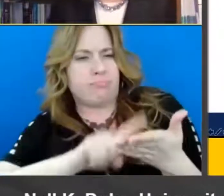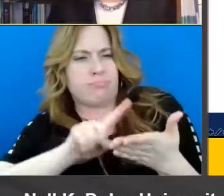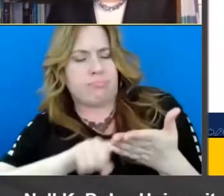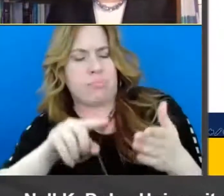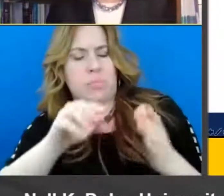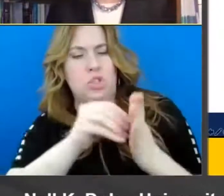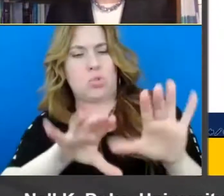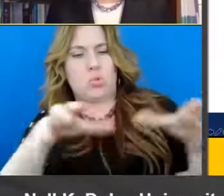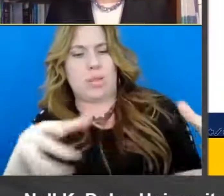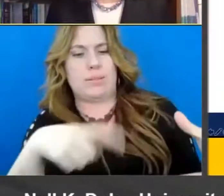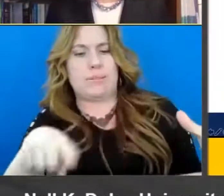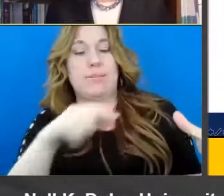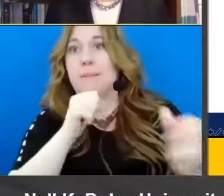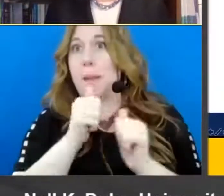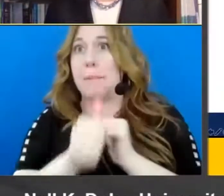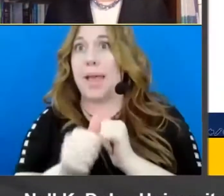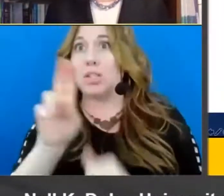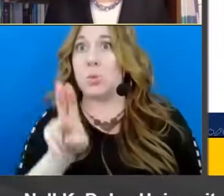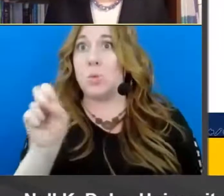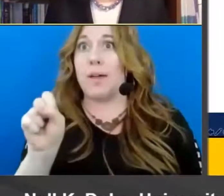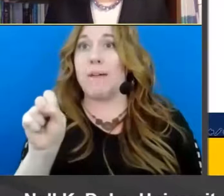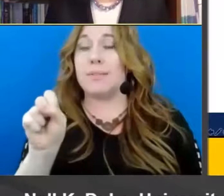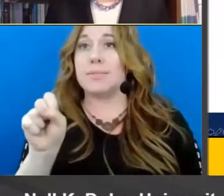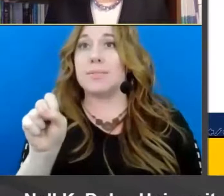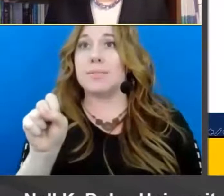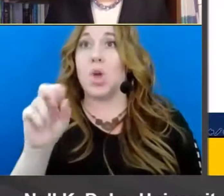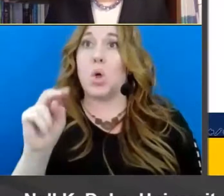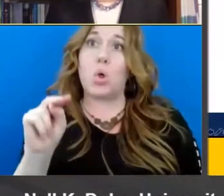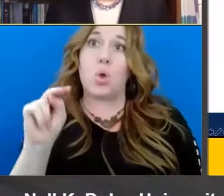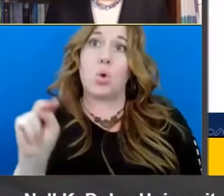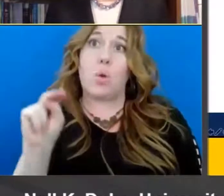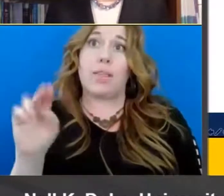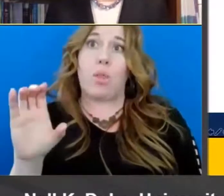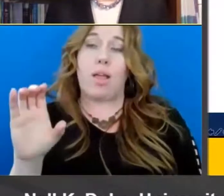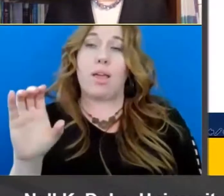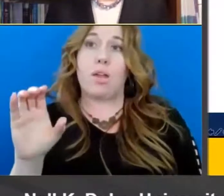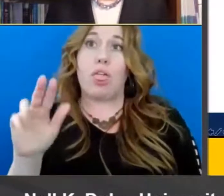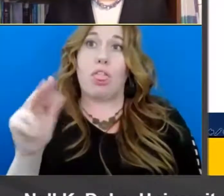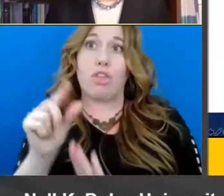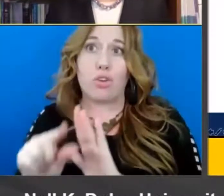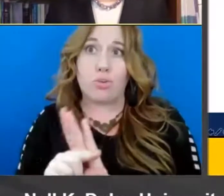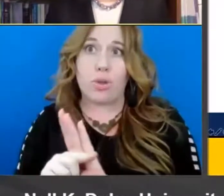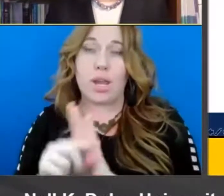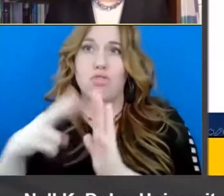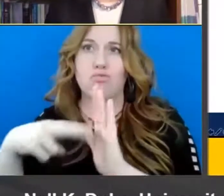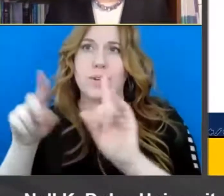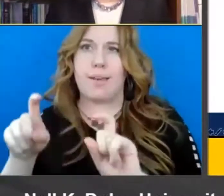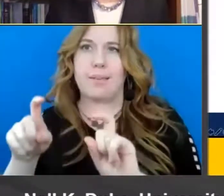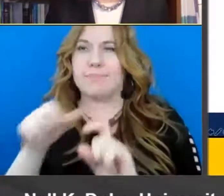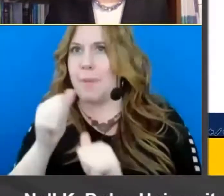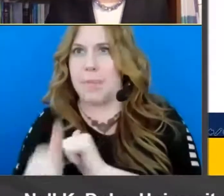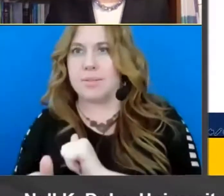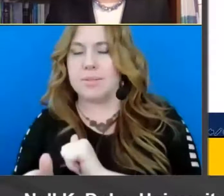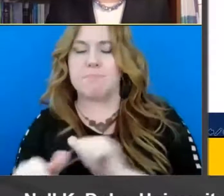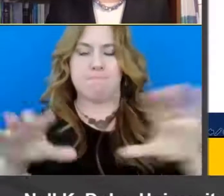um did not pass the united states um north carolina third grade reading test and about a third of the kids